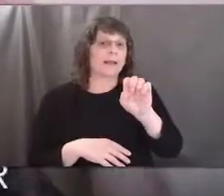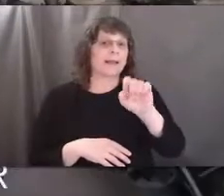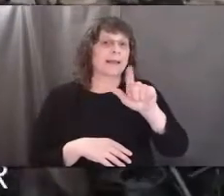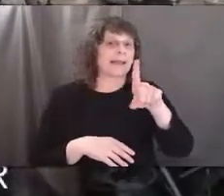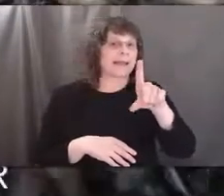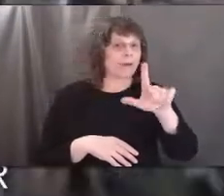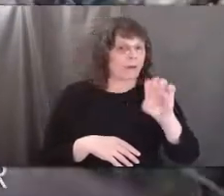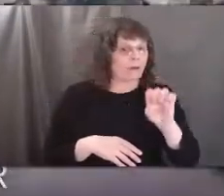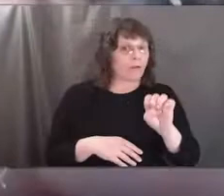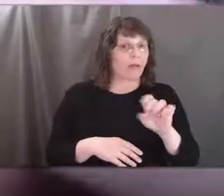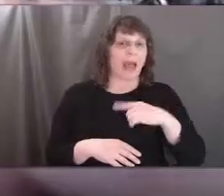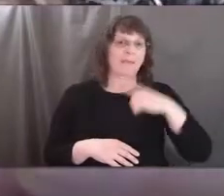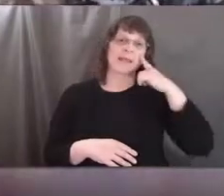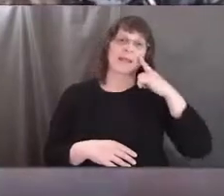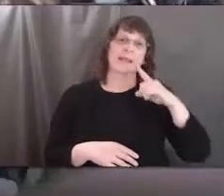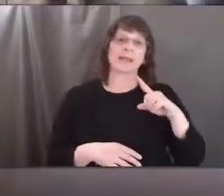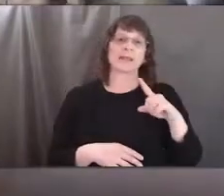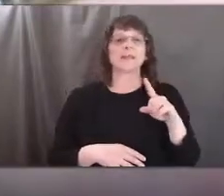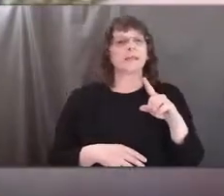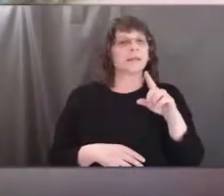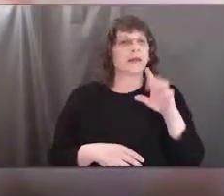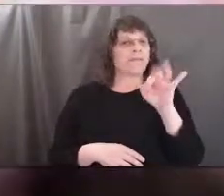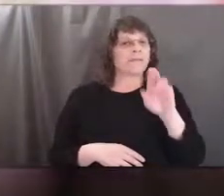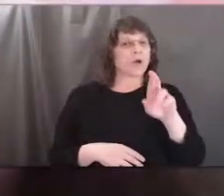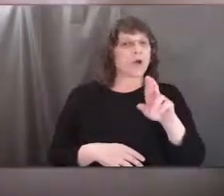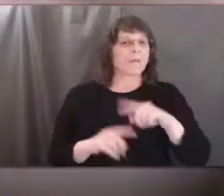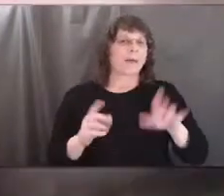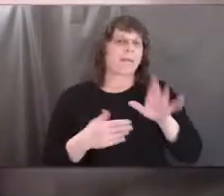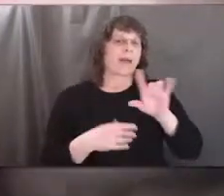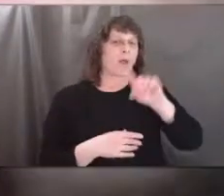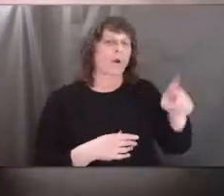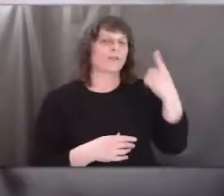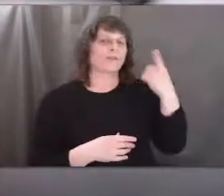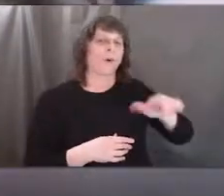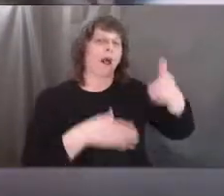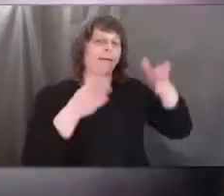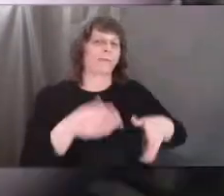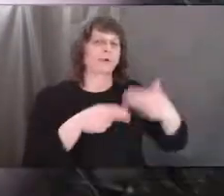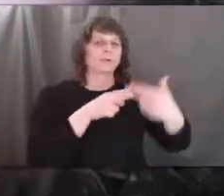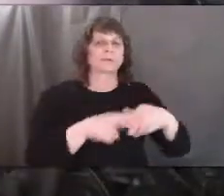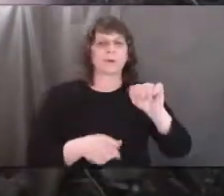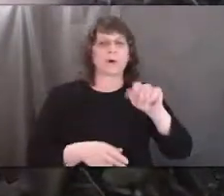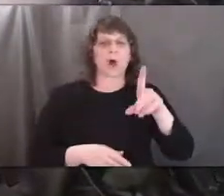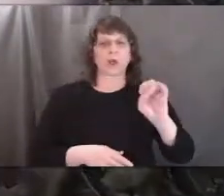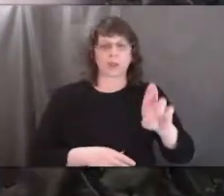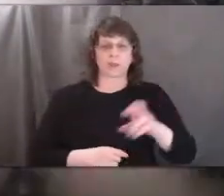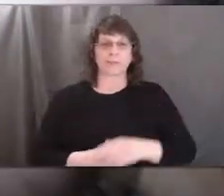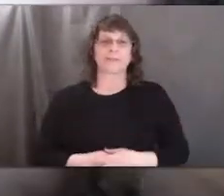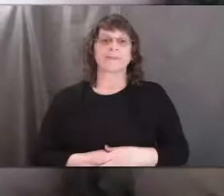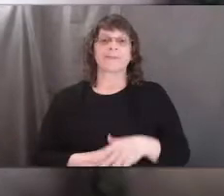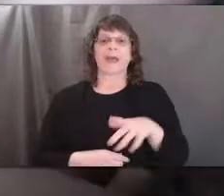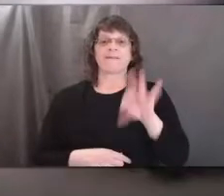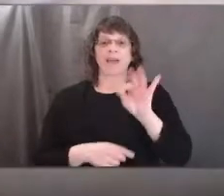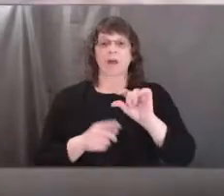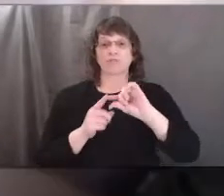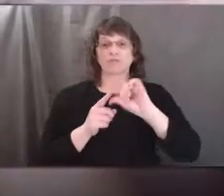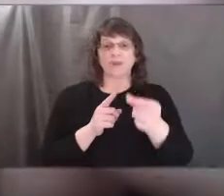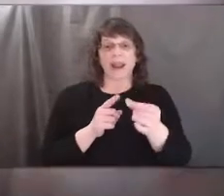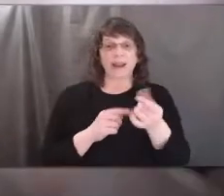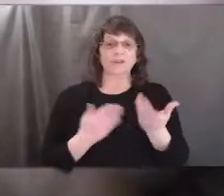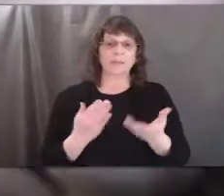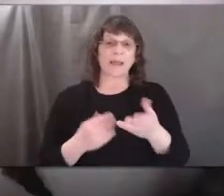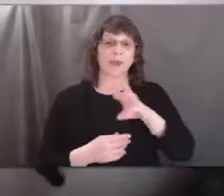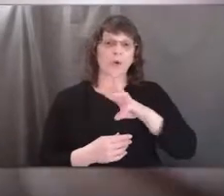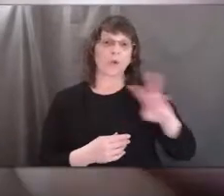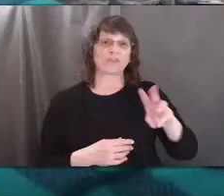I'm thinking a douglas fir but that might be a question for alder. I found a little branch of maybe a